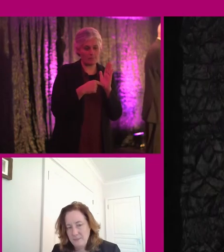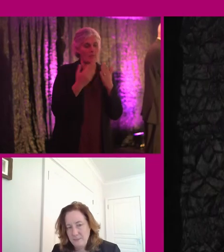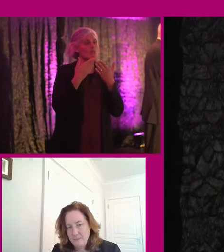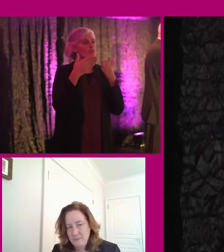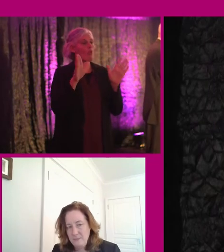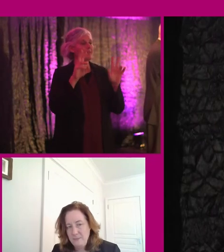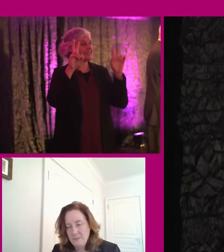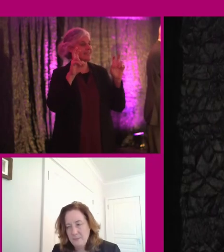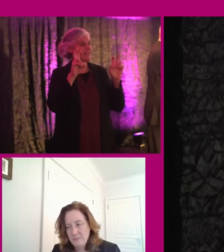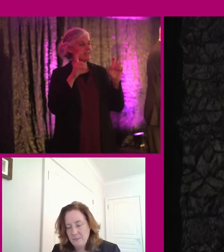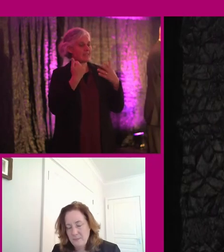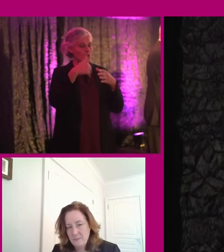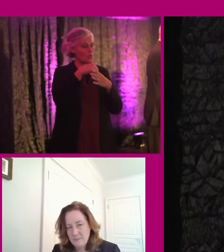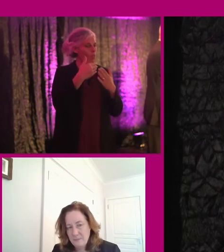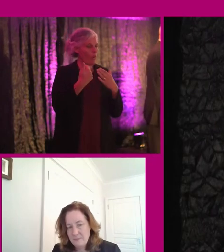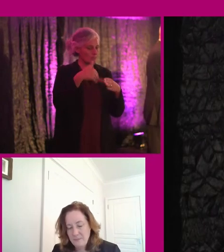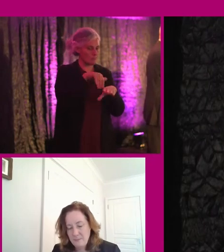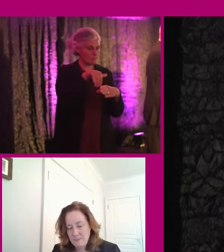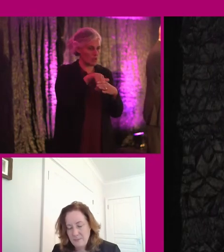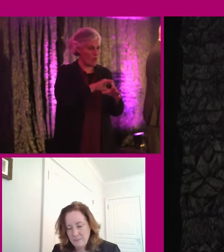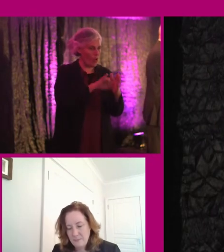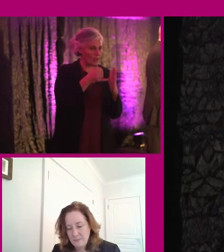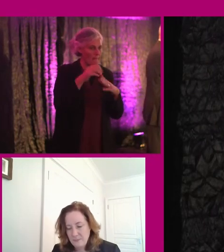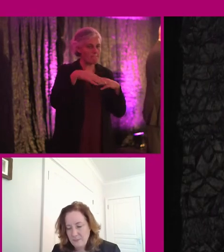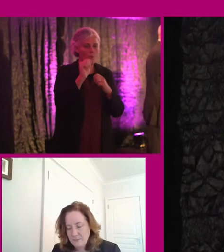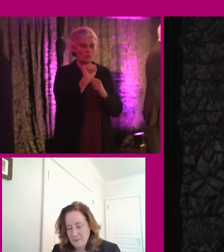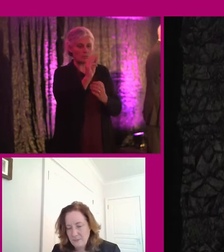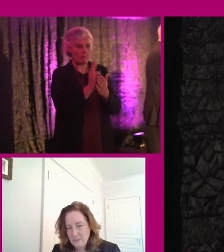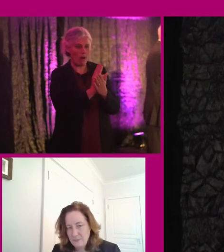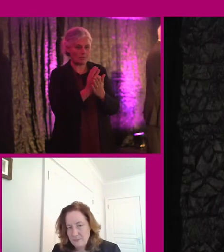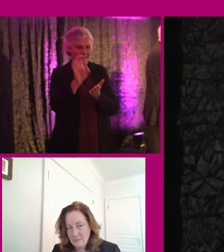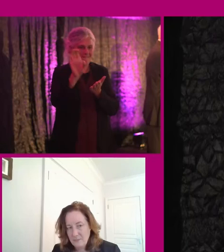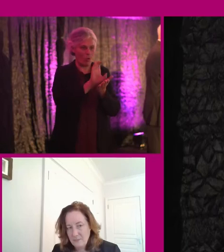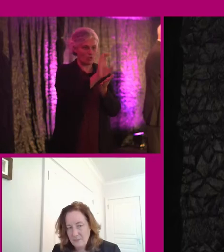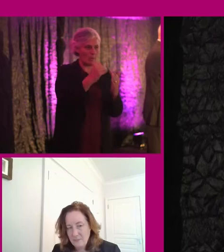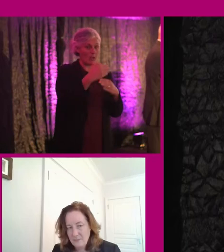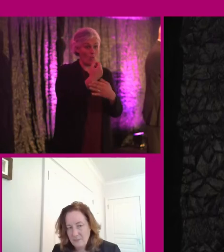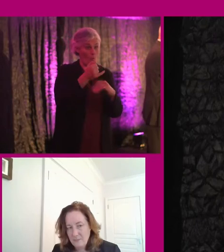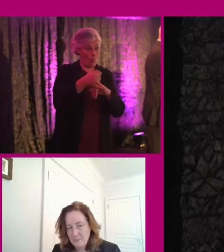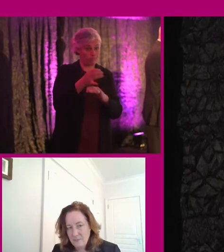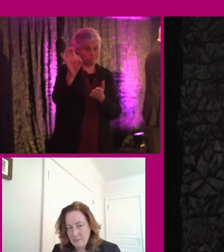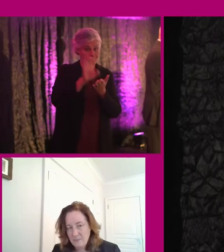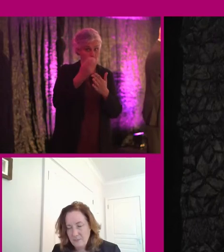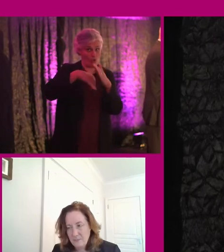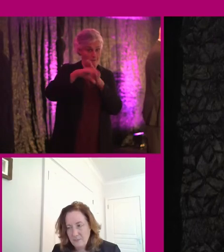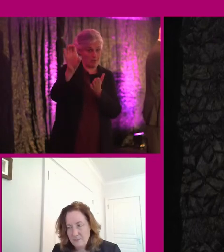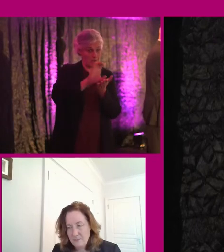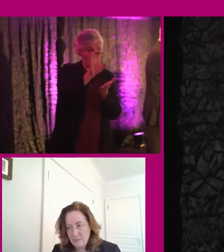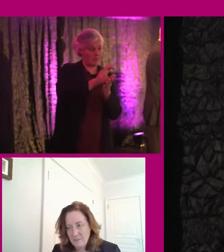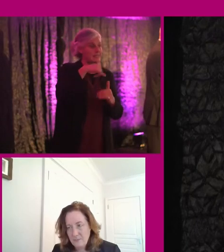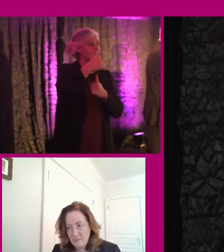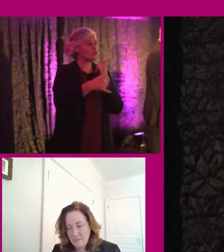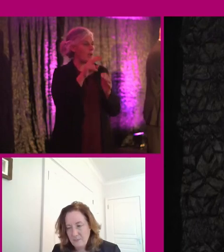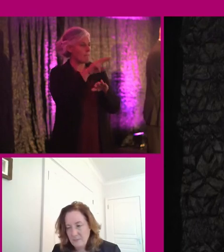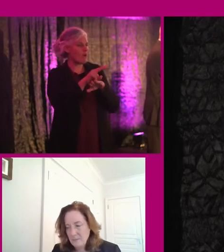broader definition and it includes organizations who for the most part are funded by government. So, for example, in this year, we've monitored